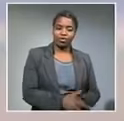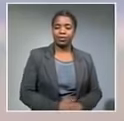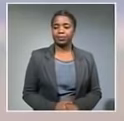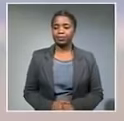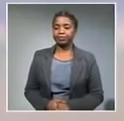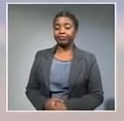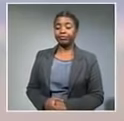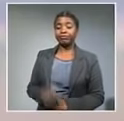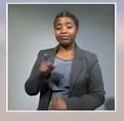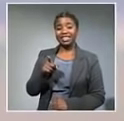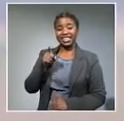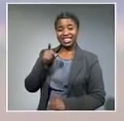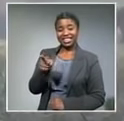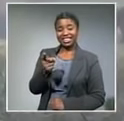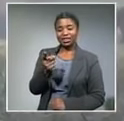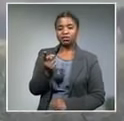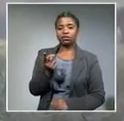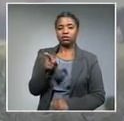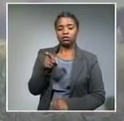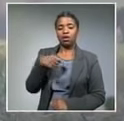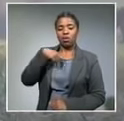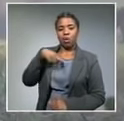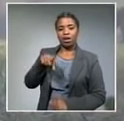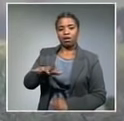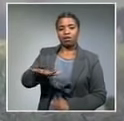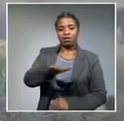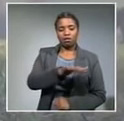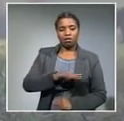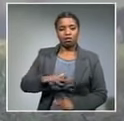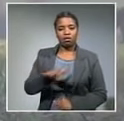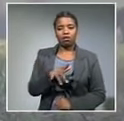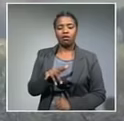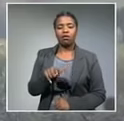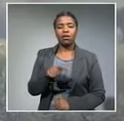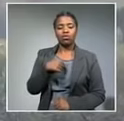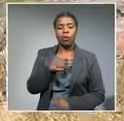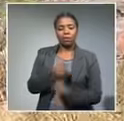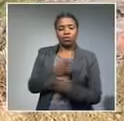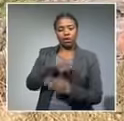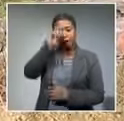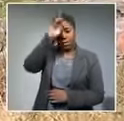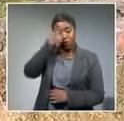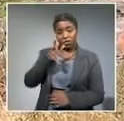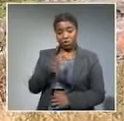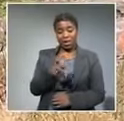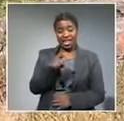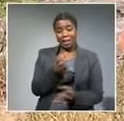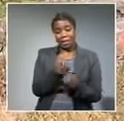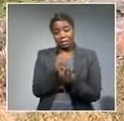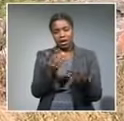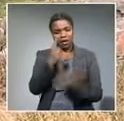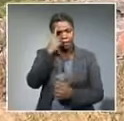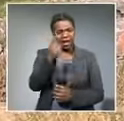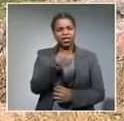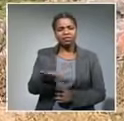zamile utah is one of the leaders who want the area's titanium rich sense to be mined He and many others